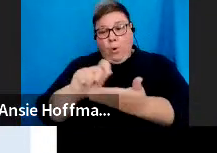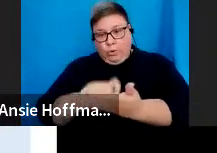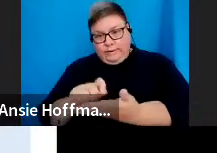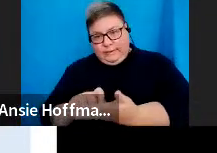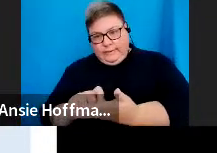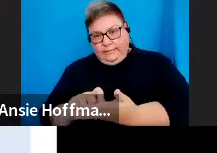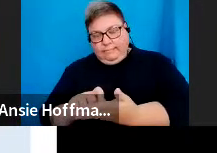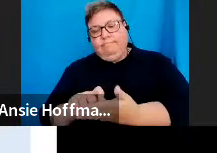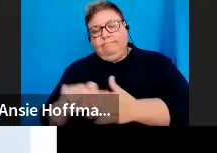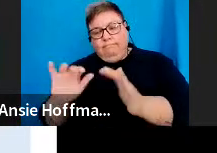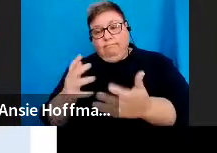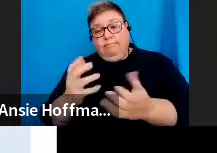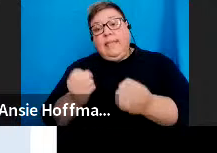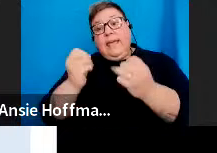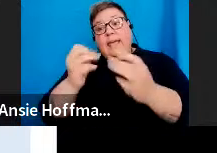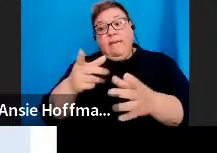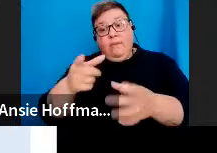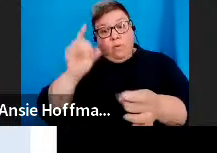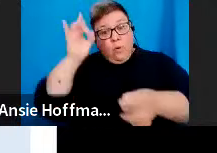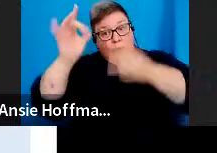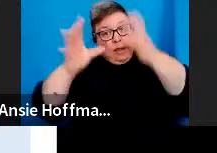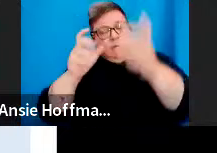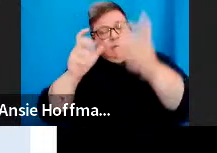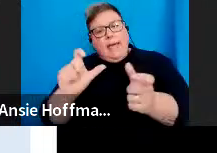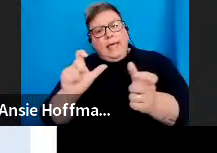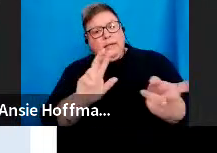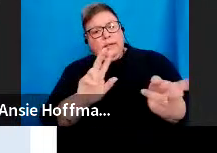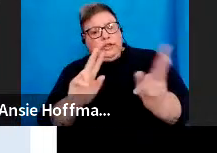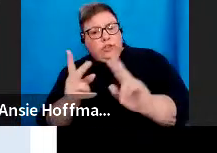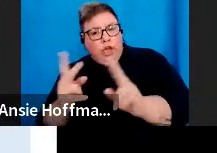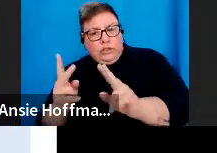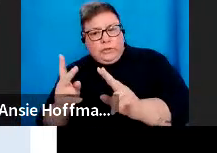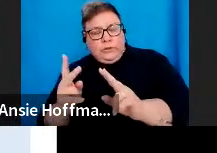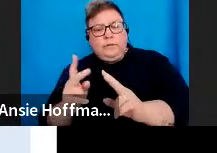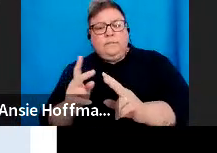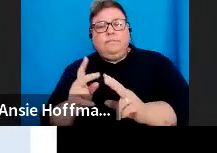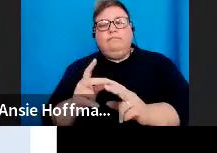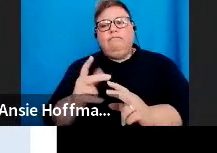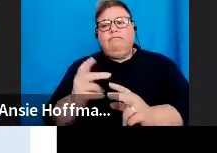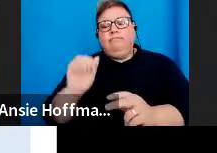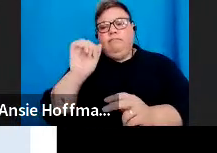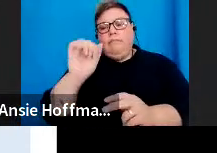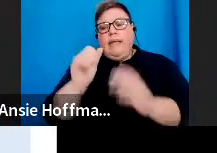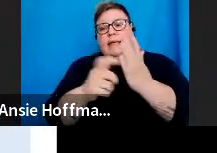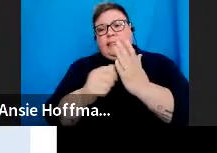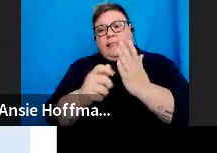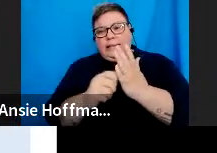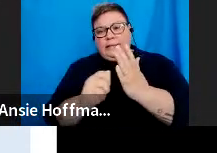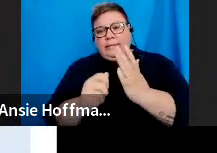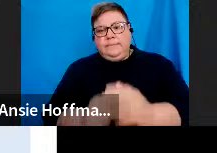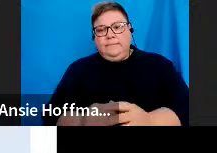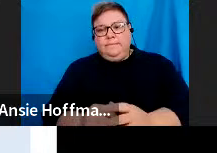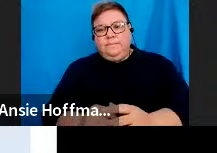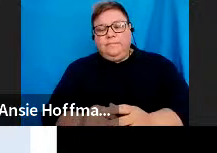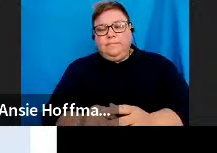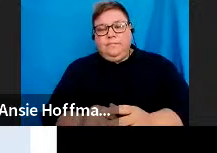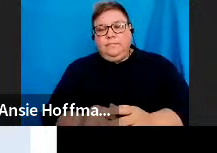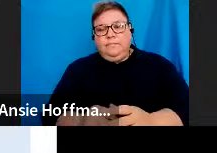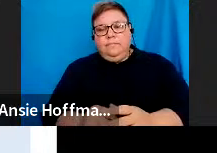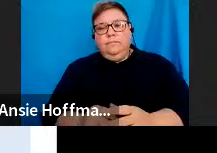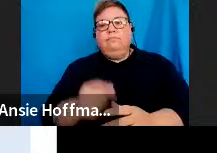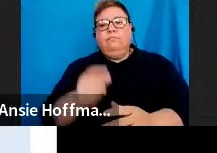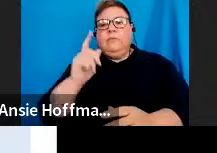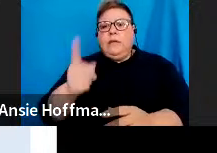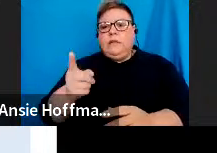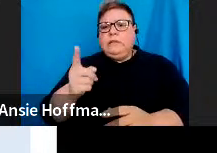Given that such information may change and require a revised tax rate, an enhancement is required to cater